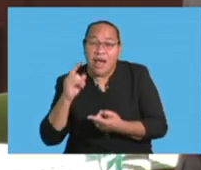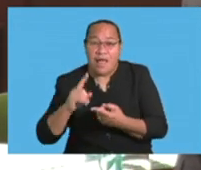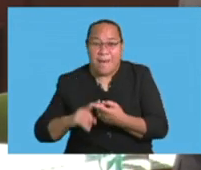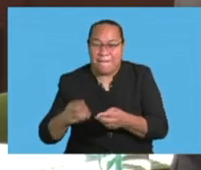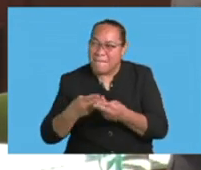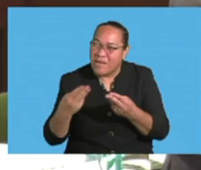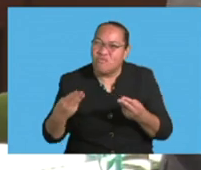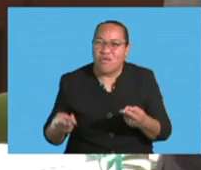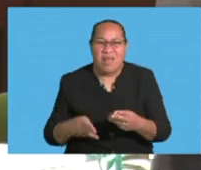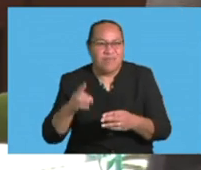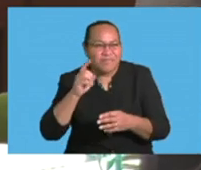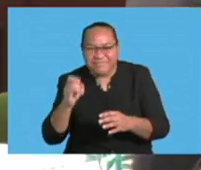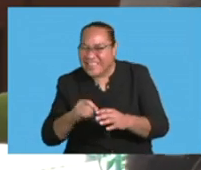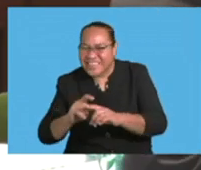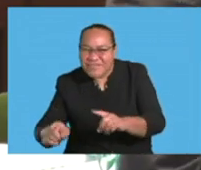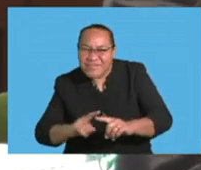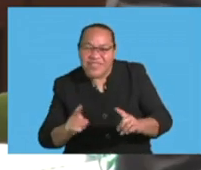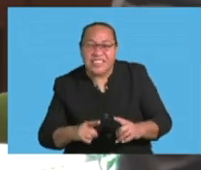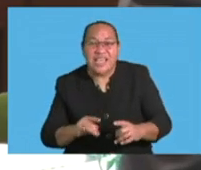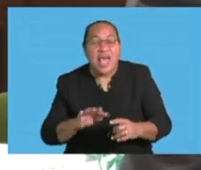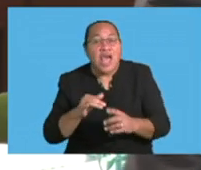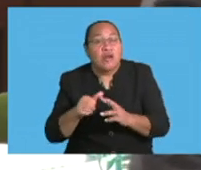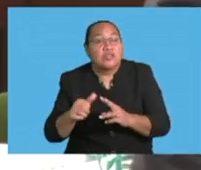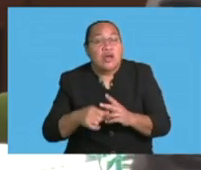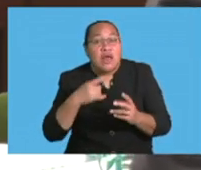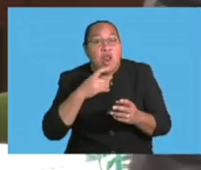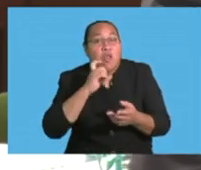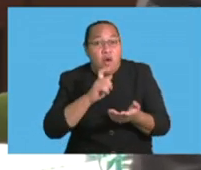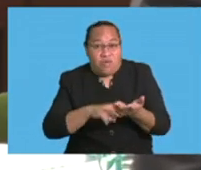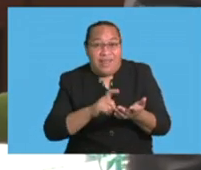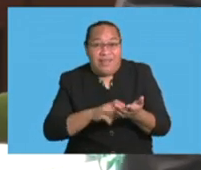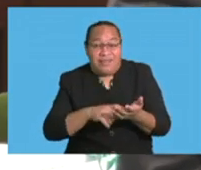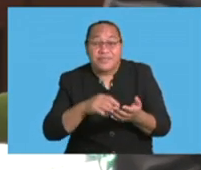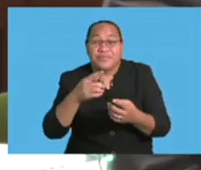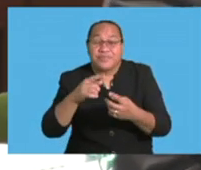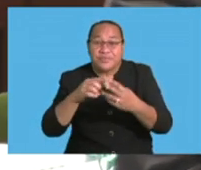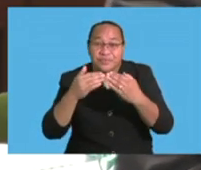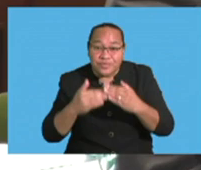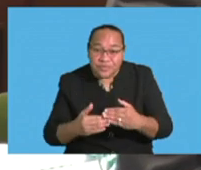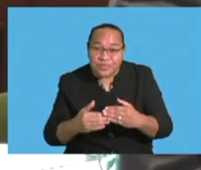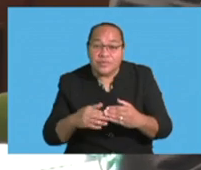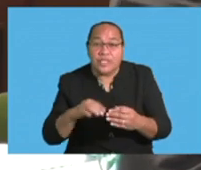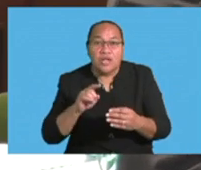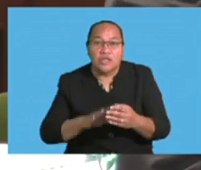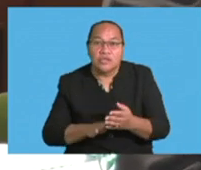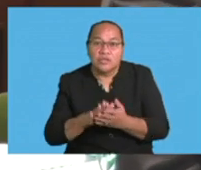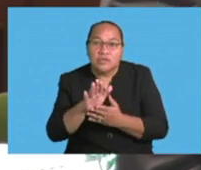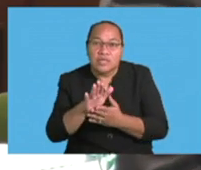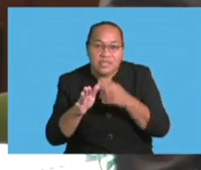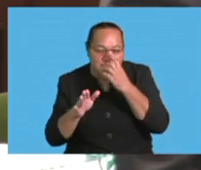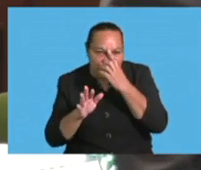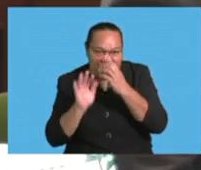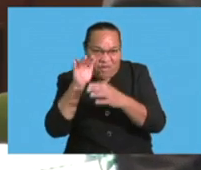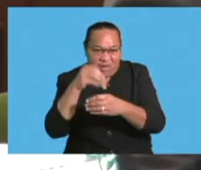garments, tourism, and inflows from external loan drawdowns. An increase in foreign reserves Mr. Speaker Sir, results in